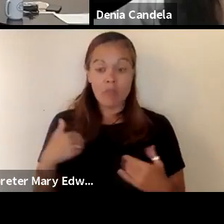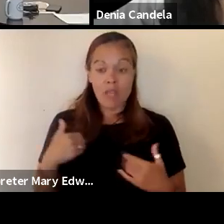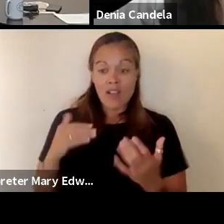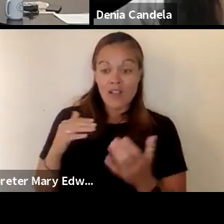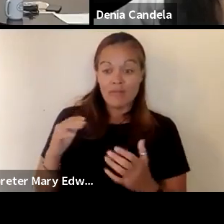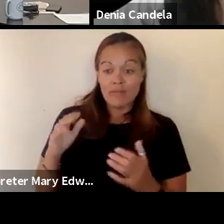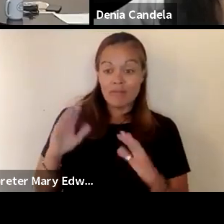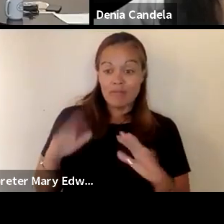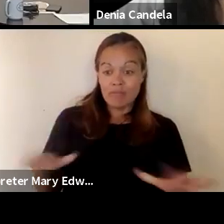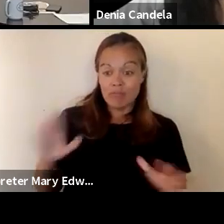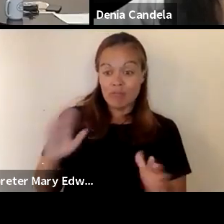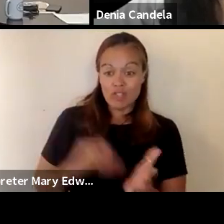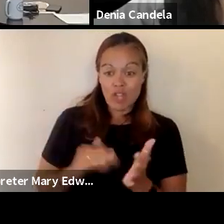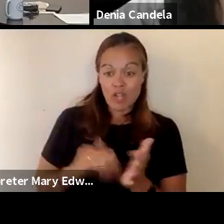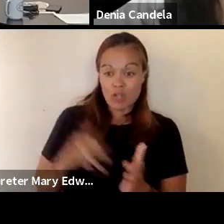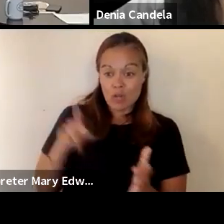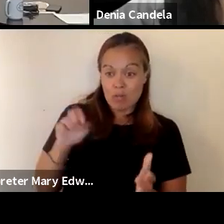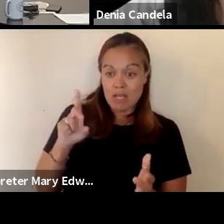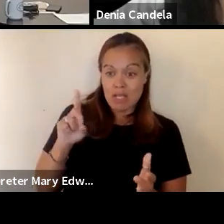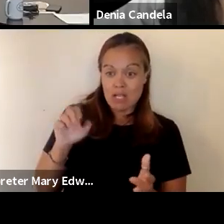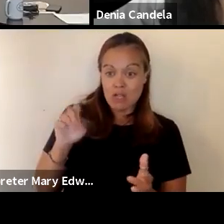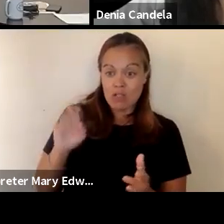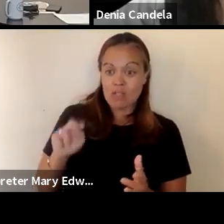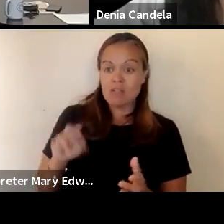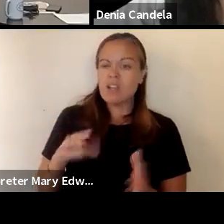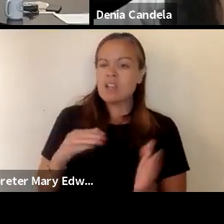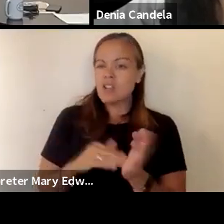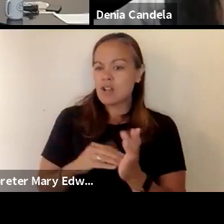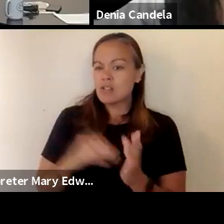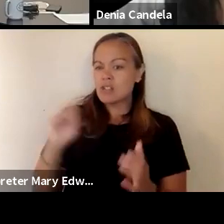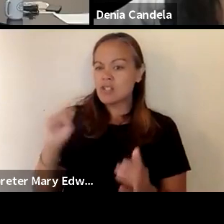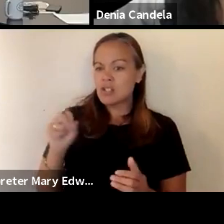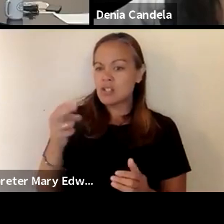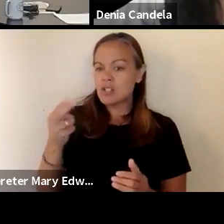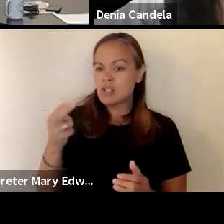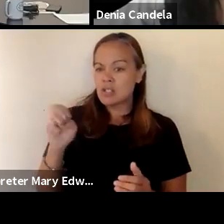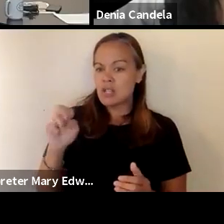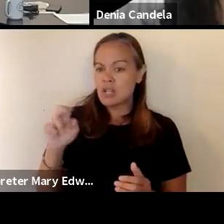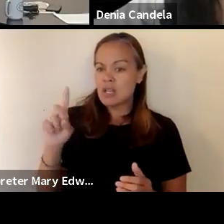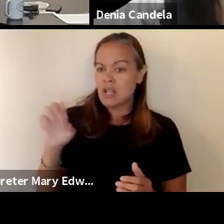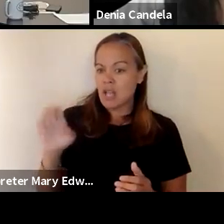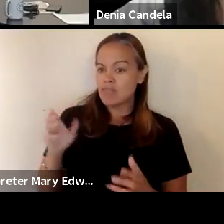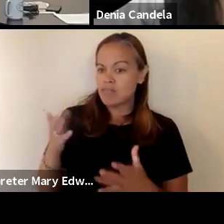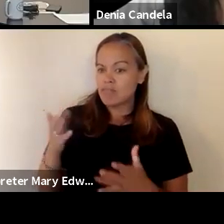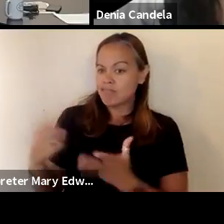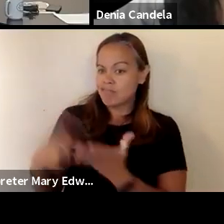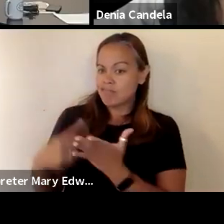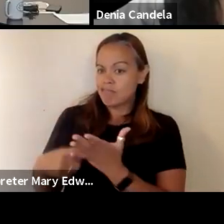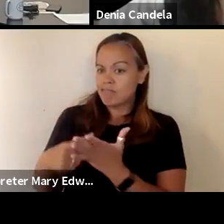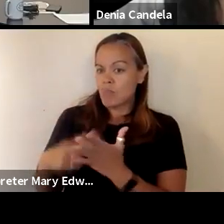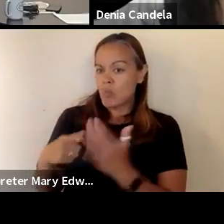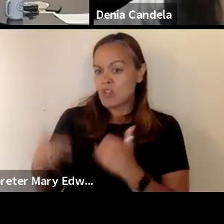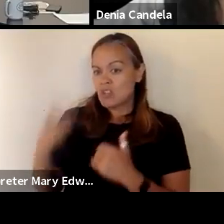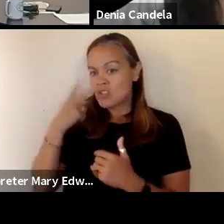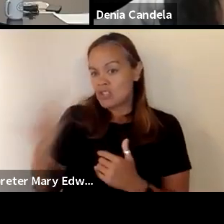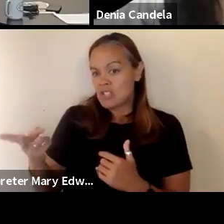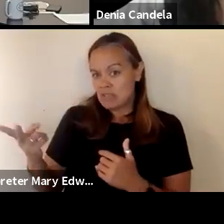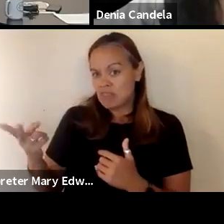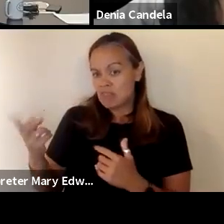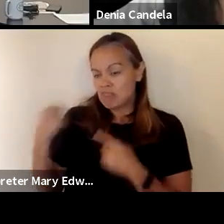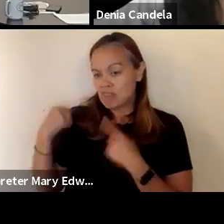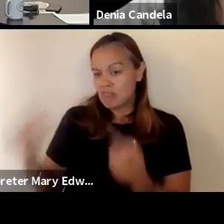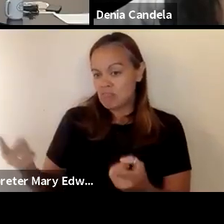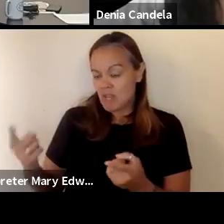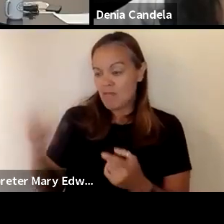matter expert so i'm going to turn this over to dr shende to potentially uh uh to discuss what she's seen from the